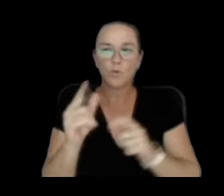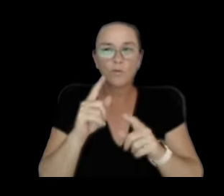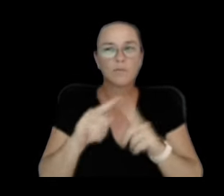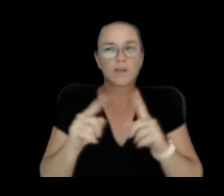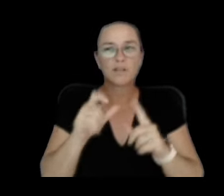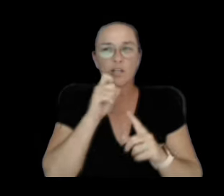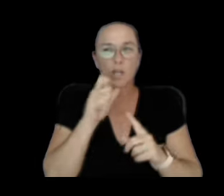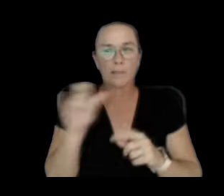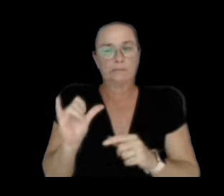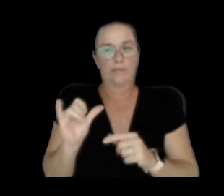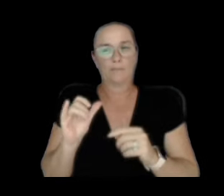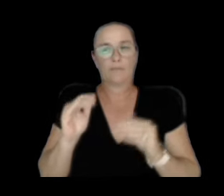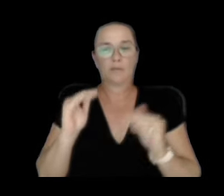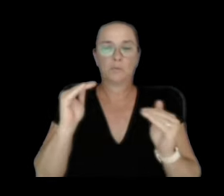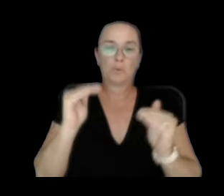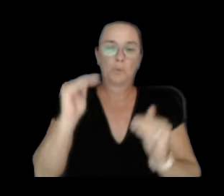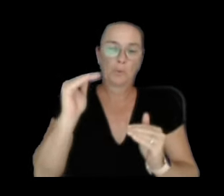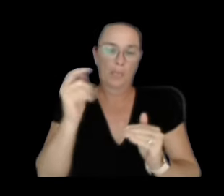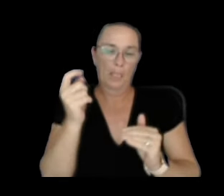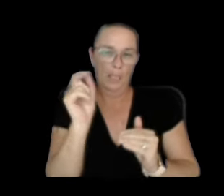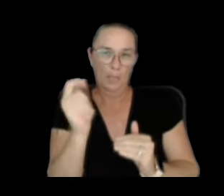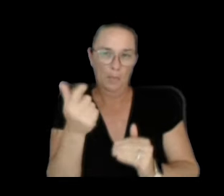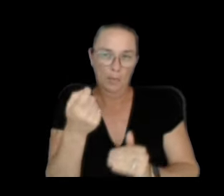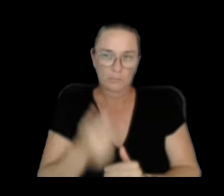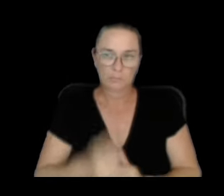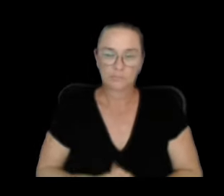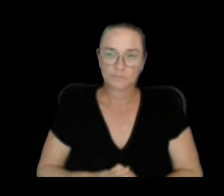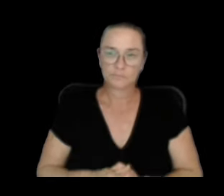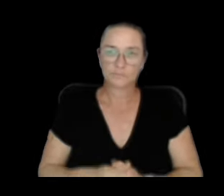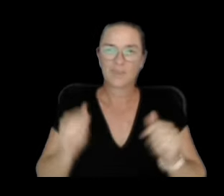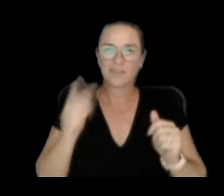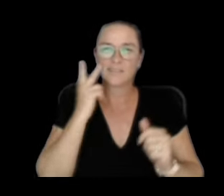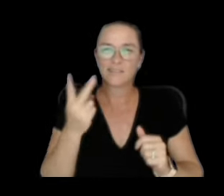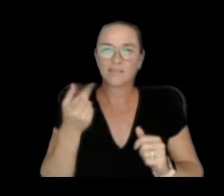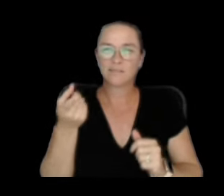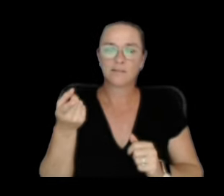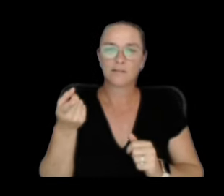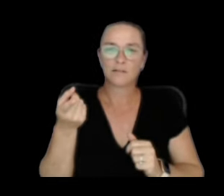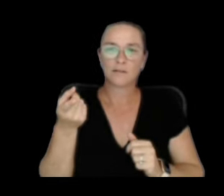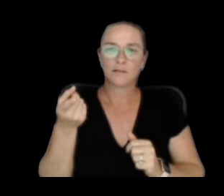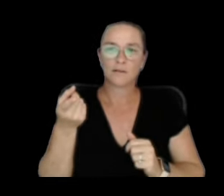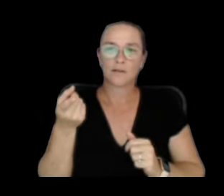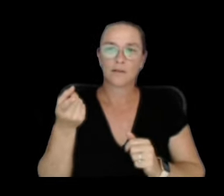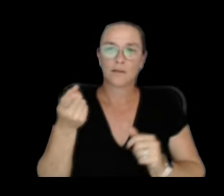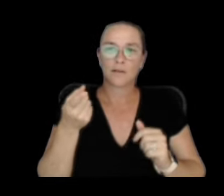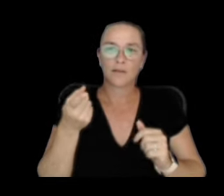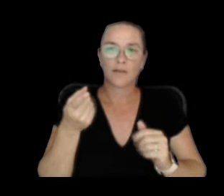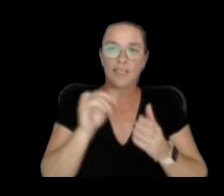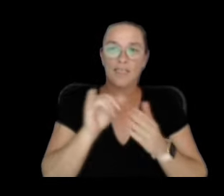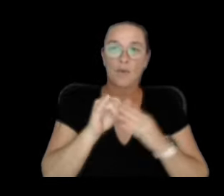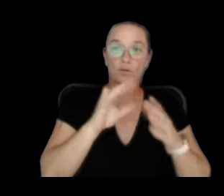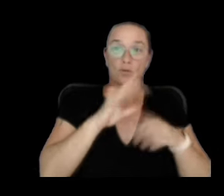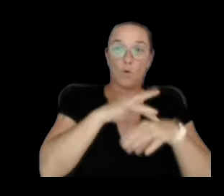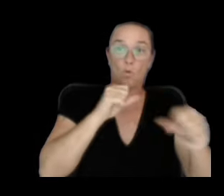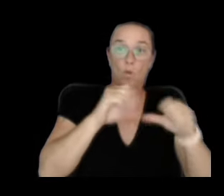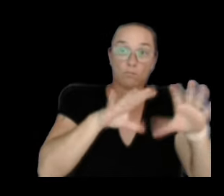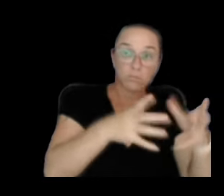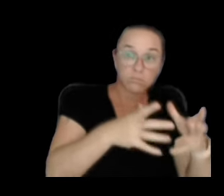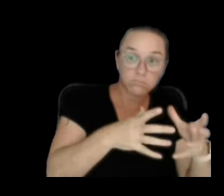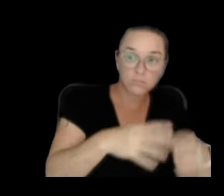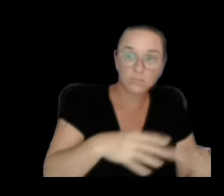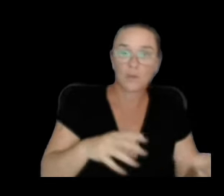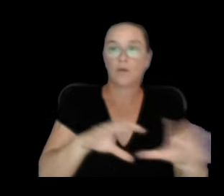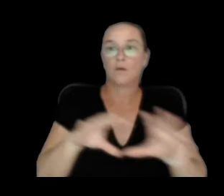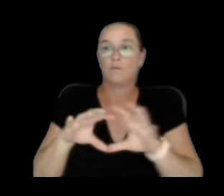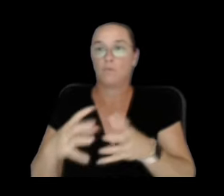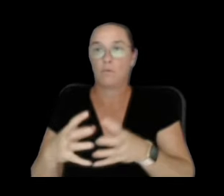Here, if we zoom it in, you can see the various pulses. There was a first one and a 22nd, the second one and a